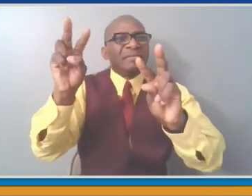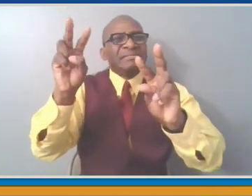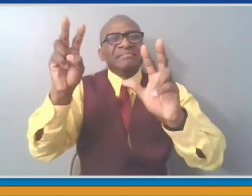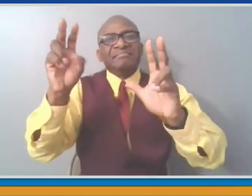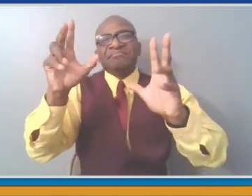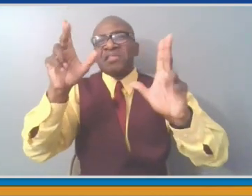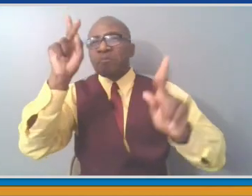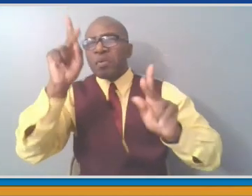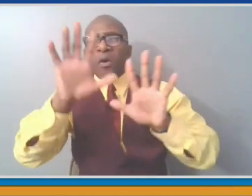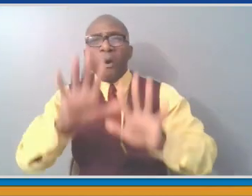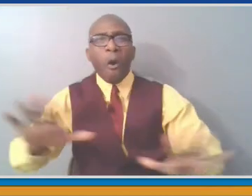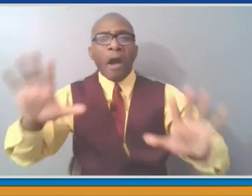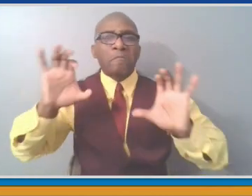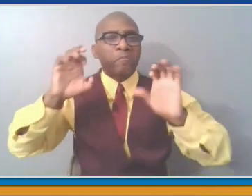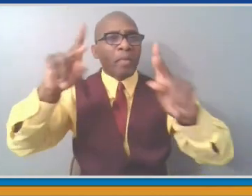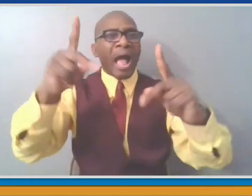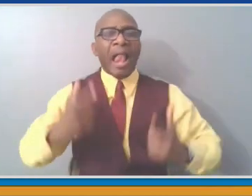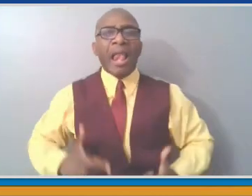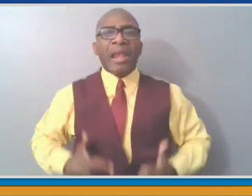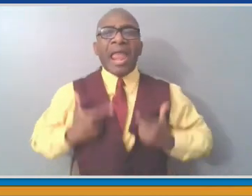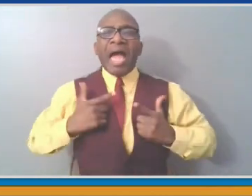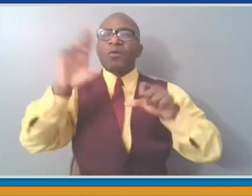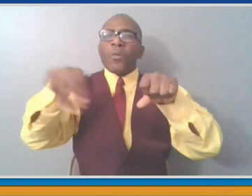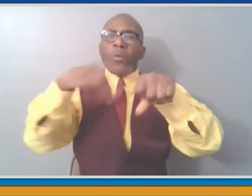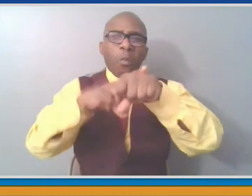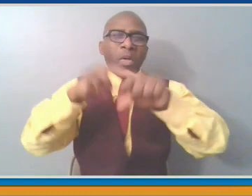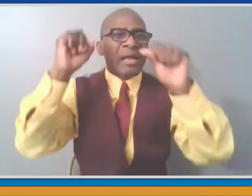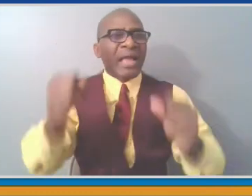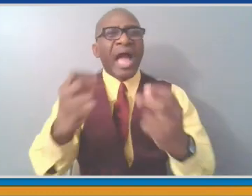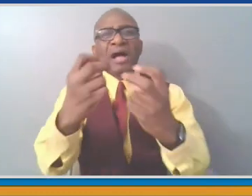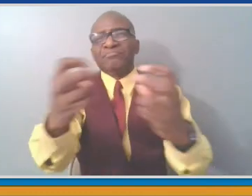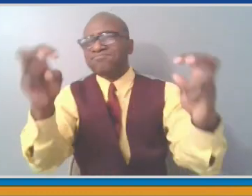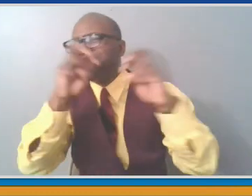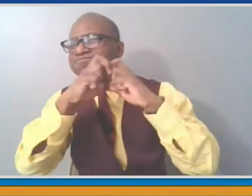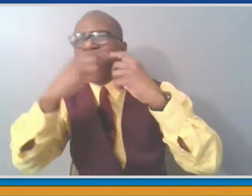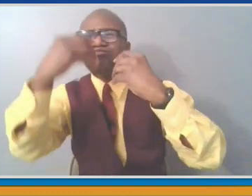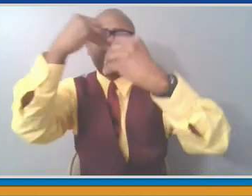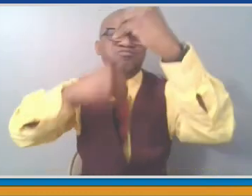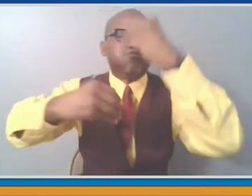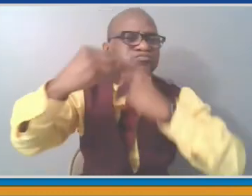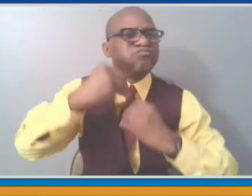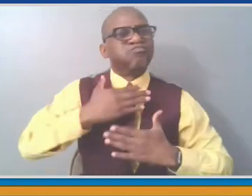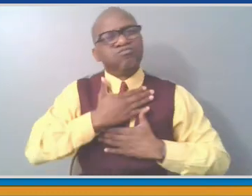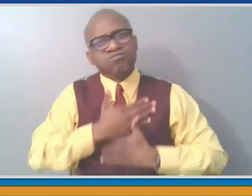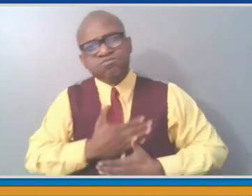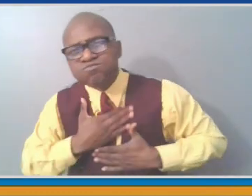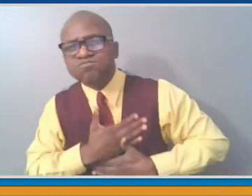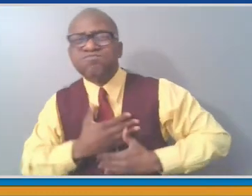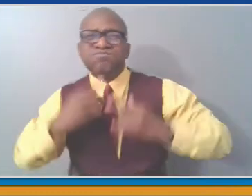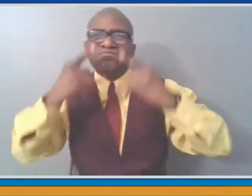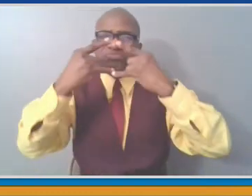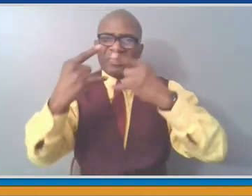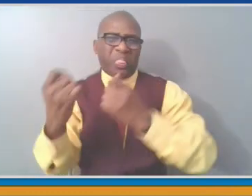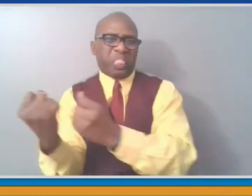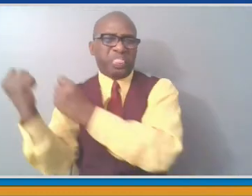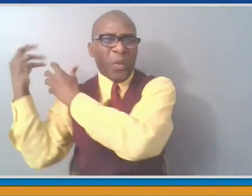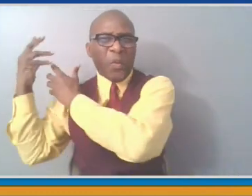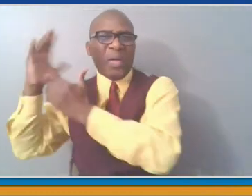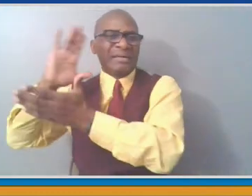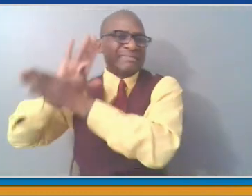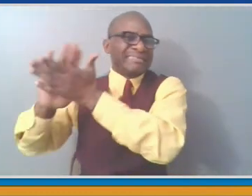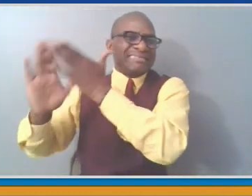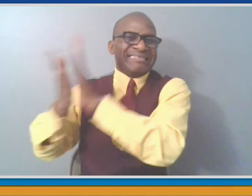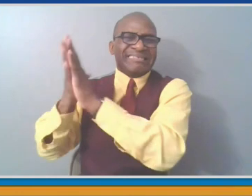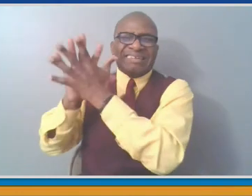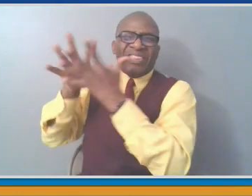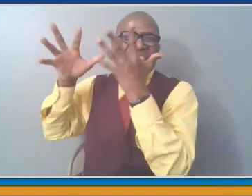masks on. And we'll talk about how we survive this. But we haven't survived it yet. There's no time for us to write a book. We'll find out in due time just how we